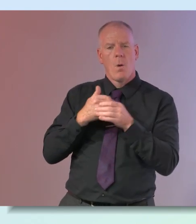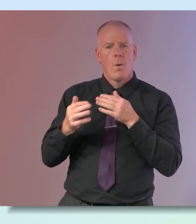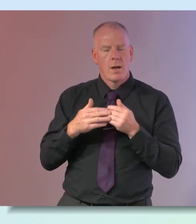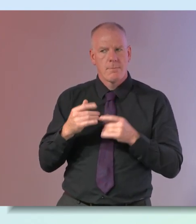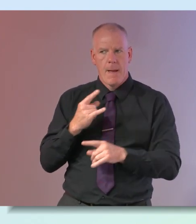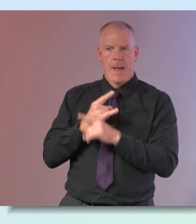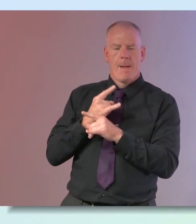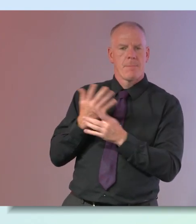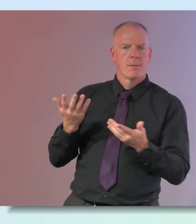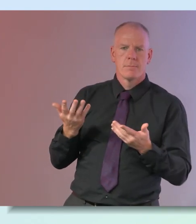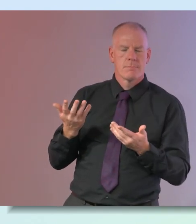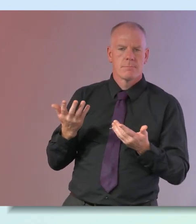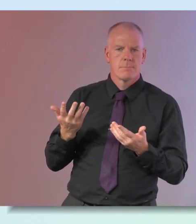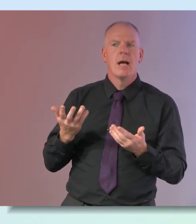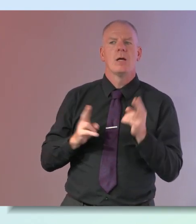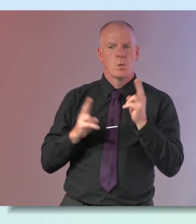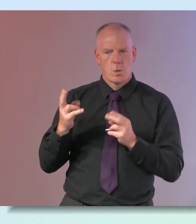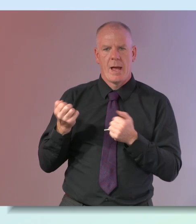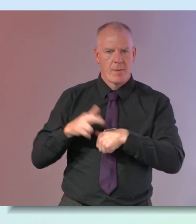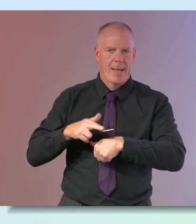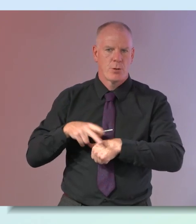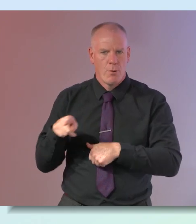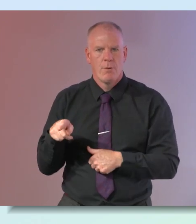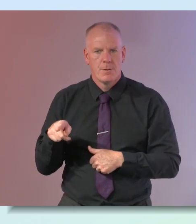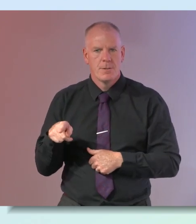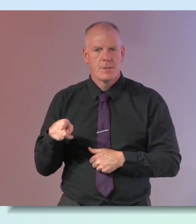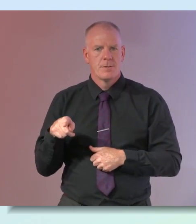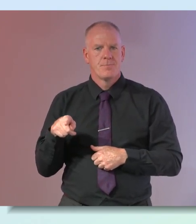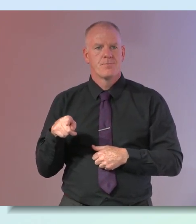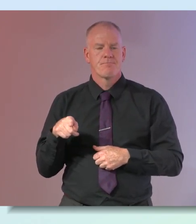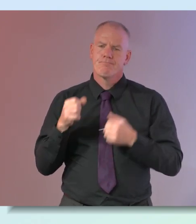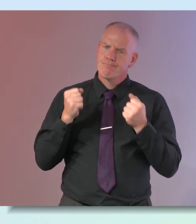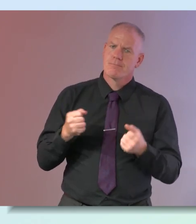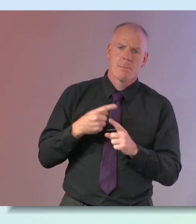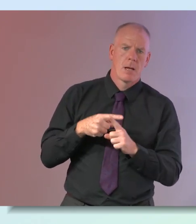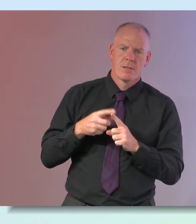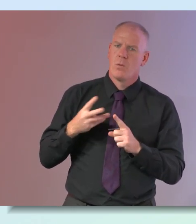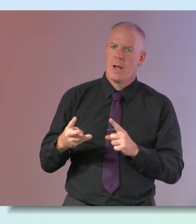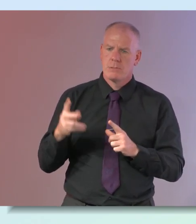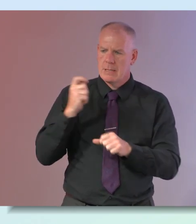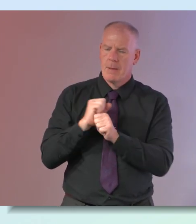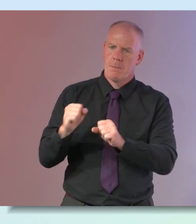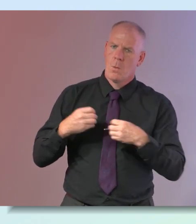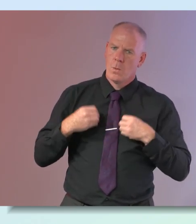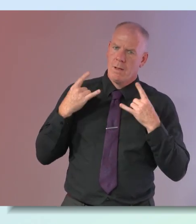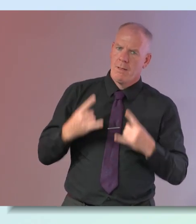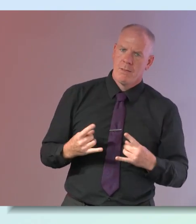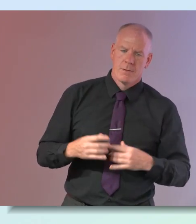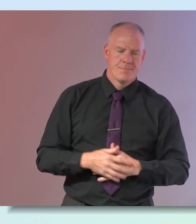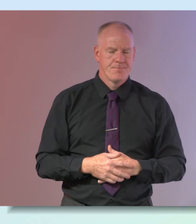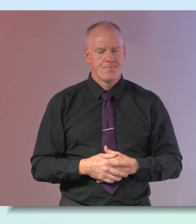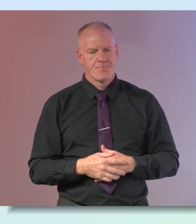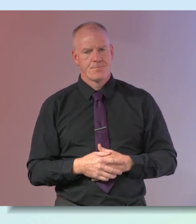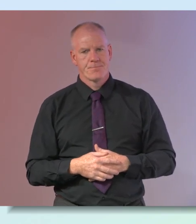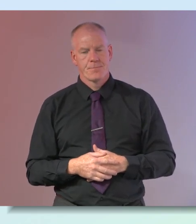doing for them um and that it deserves better is a very good and very positive way to think about their health um and